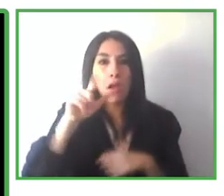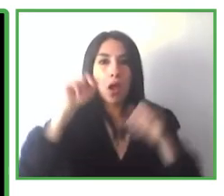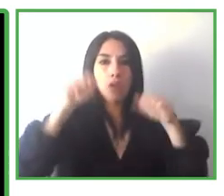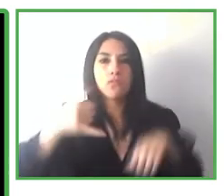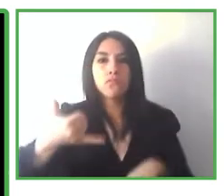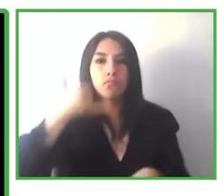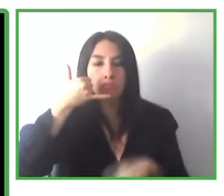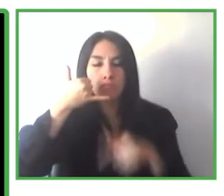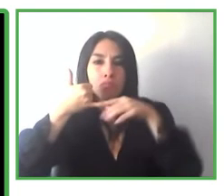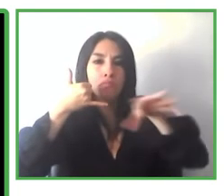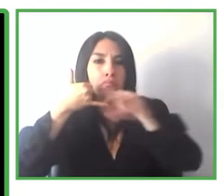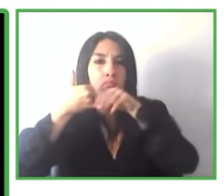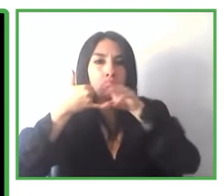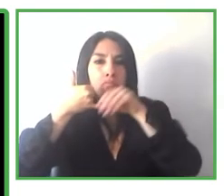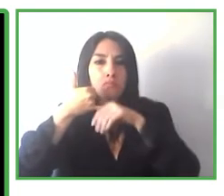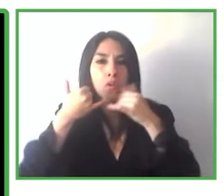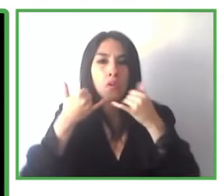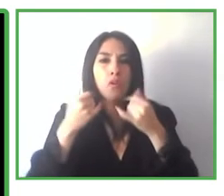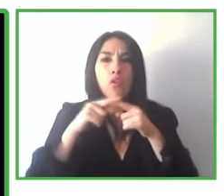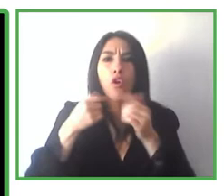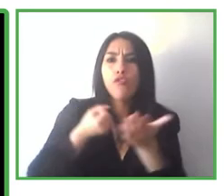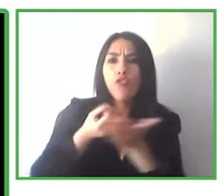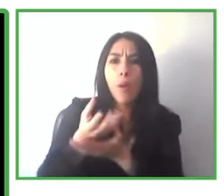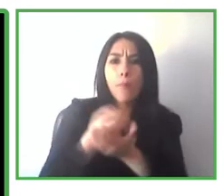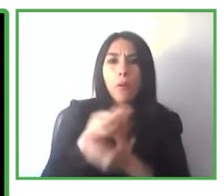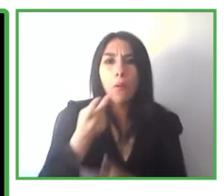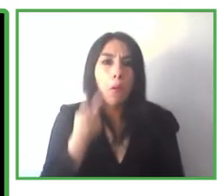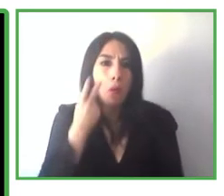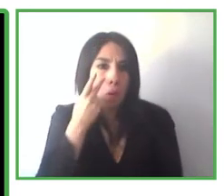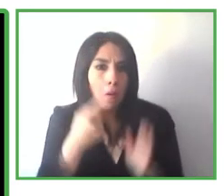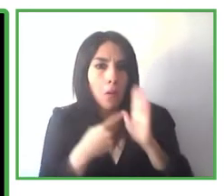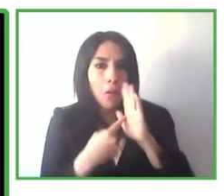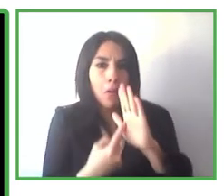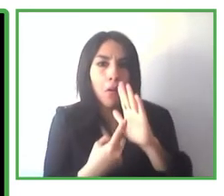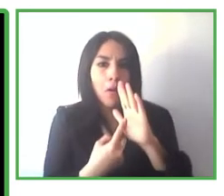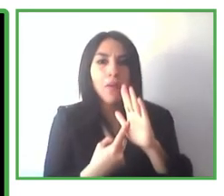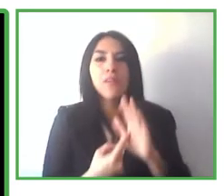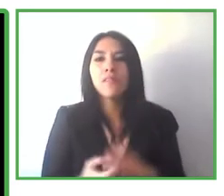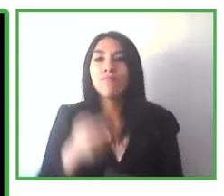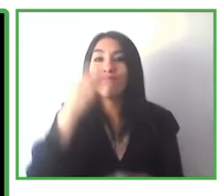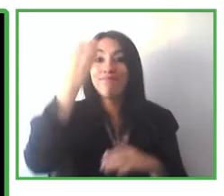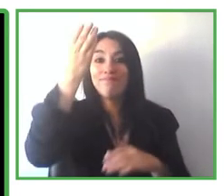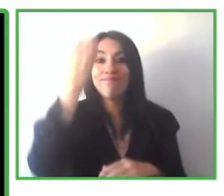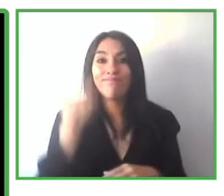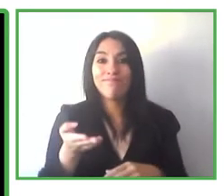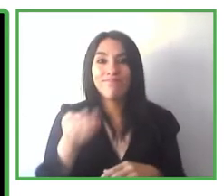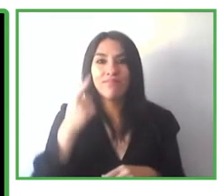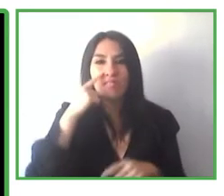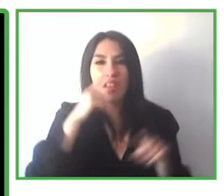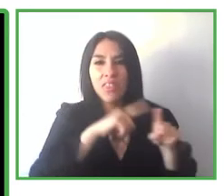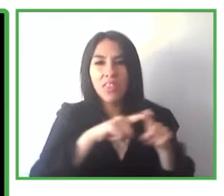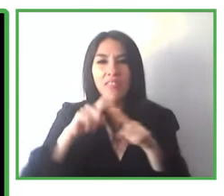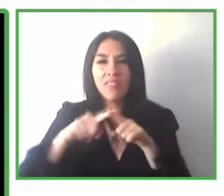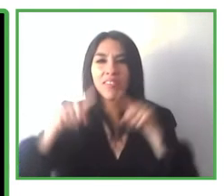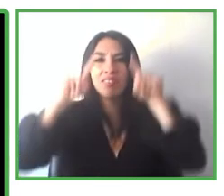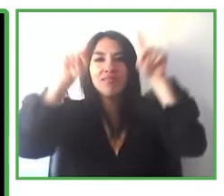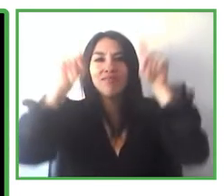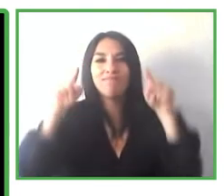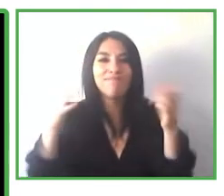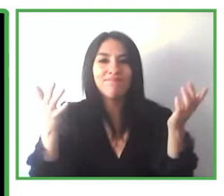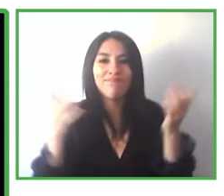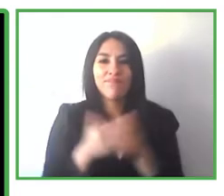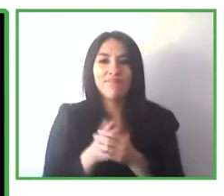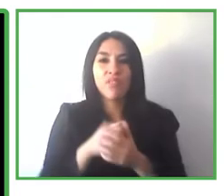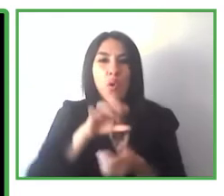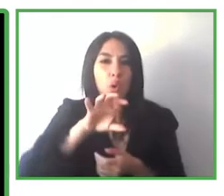Now, if we go to the way finding challenge, look at the signs. So where's the city center? You